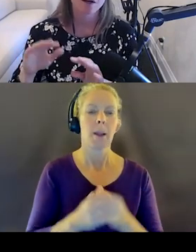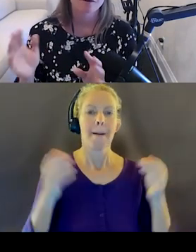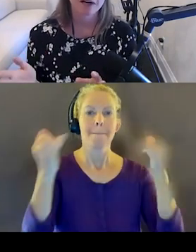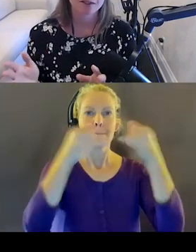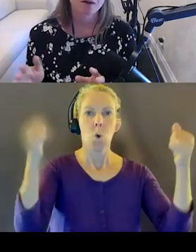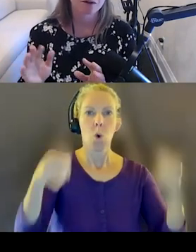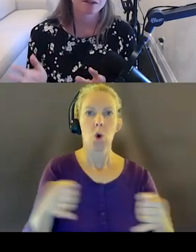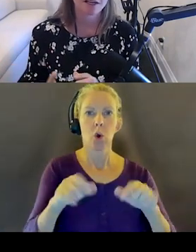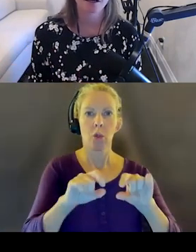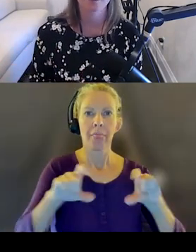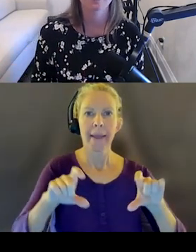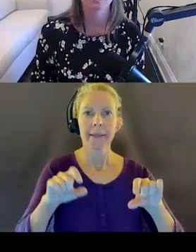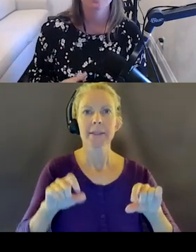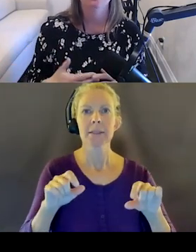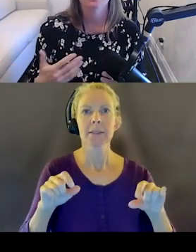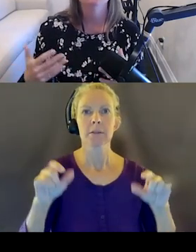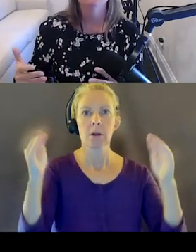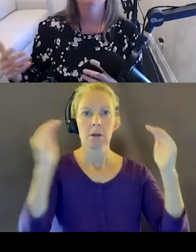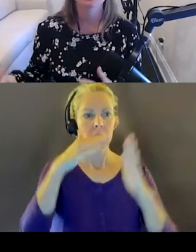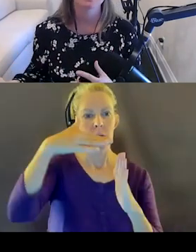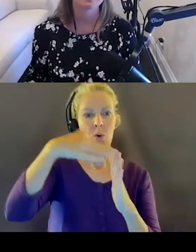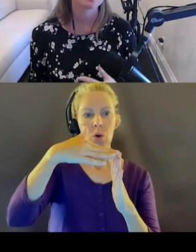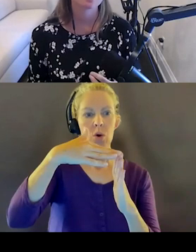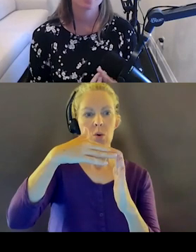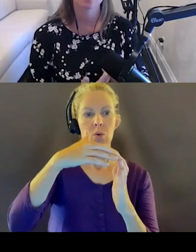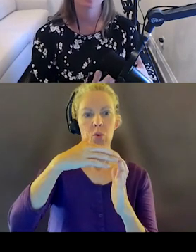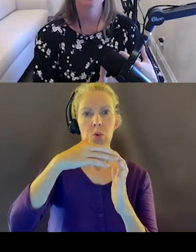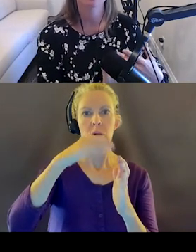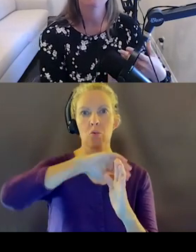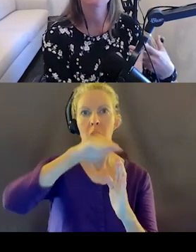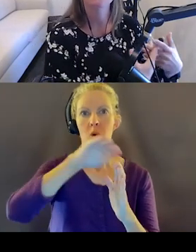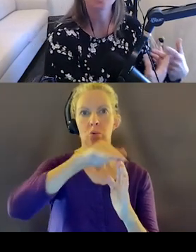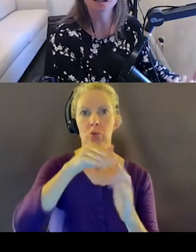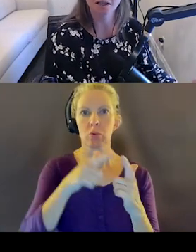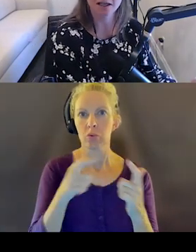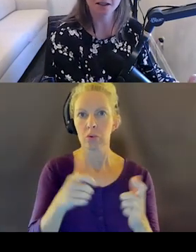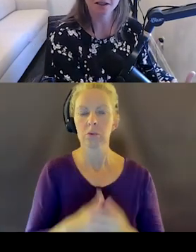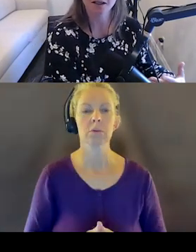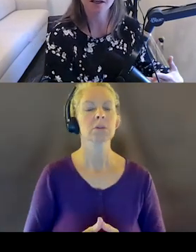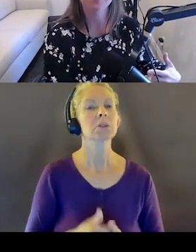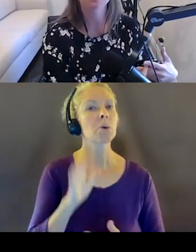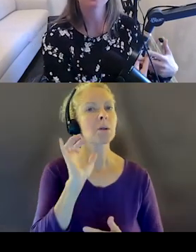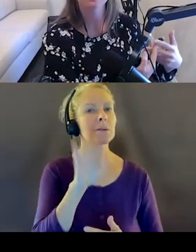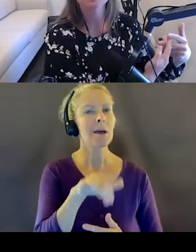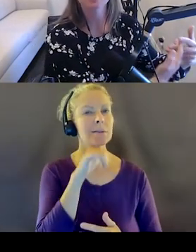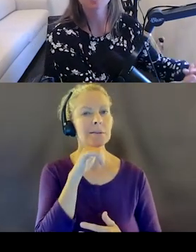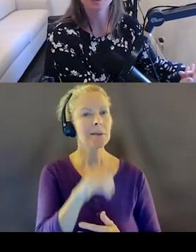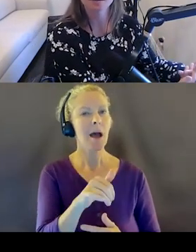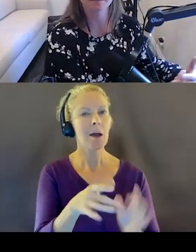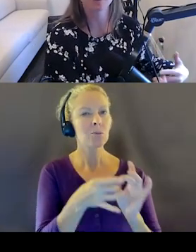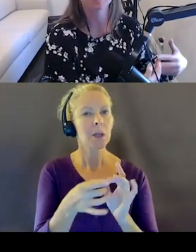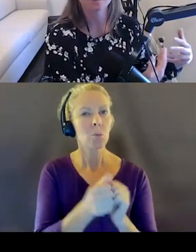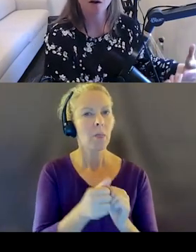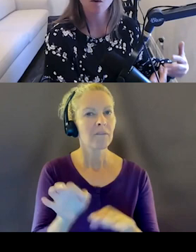with color, rounded corners, that kind of thing. That doesn't play into functionality. And effectively, that's what